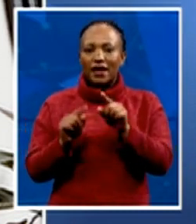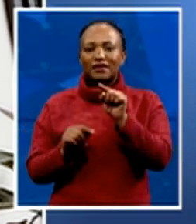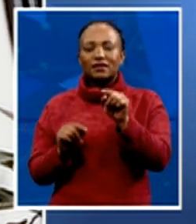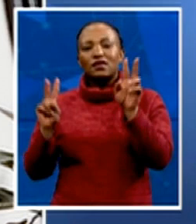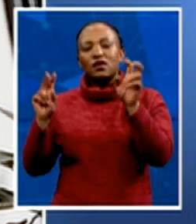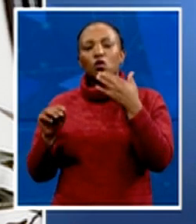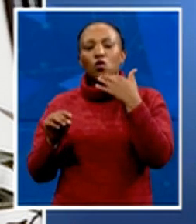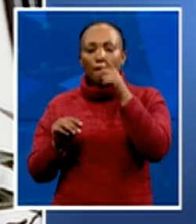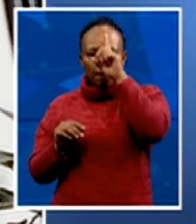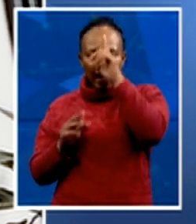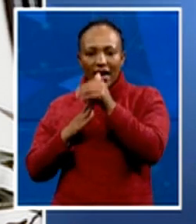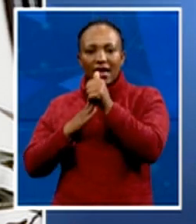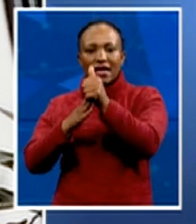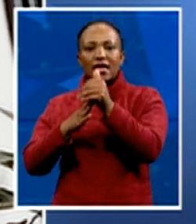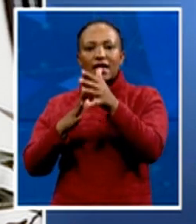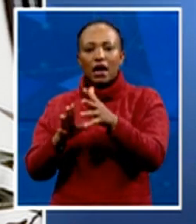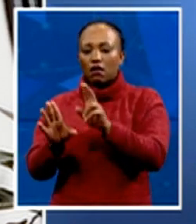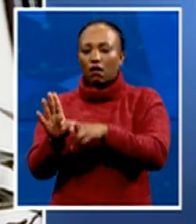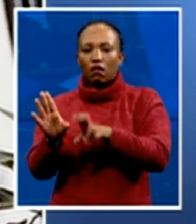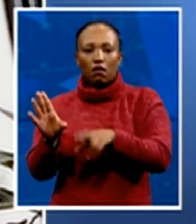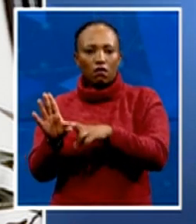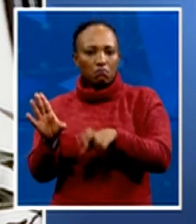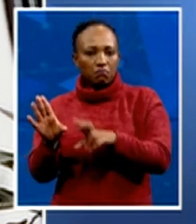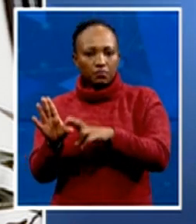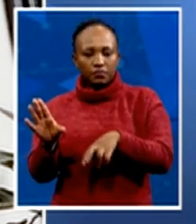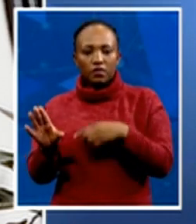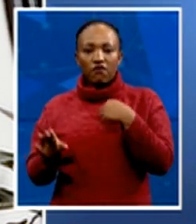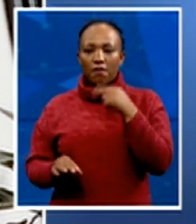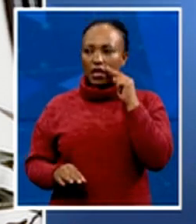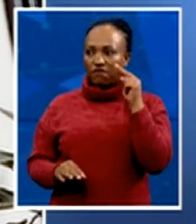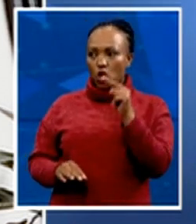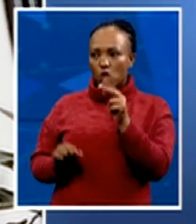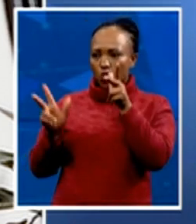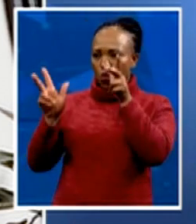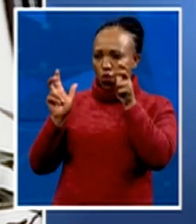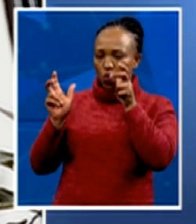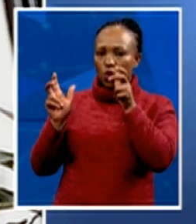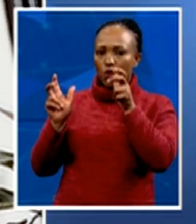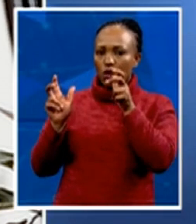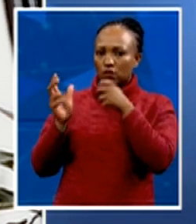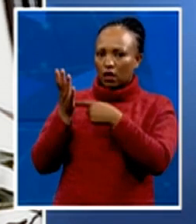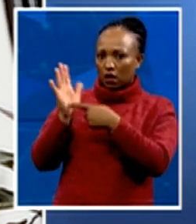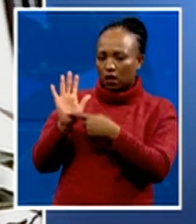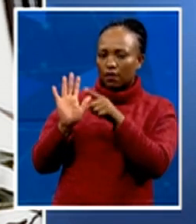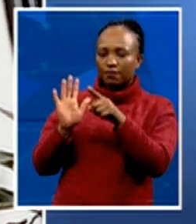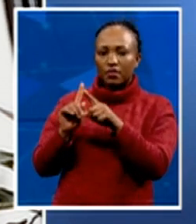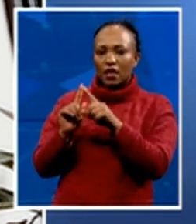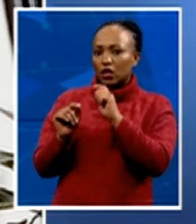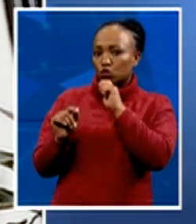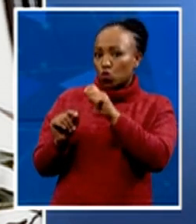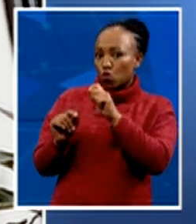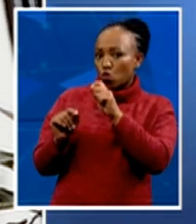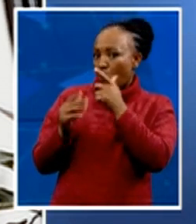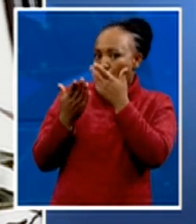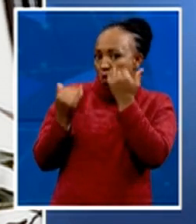obviously, in my view, a perception that is being created. Whether true or not, I can only speak for myself as a black young